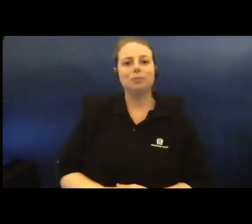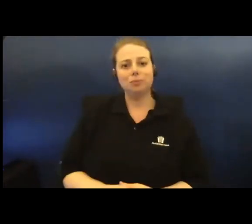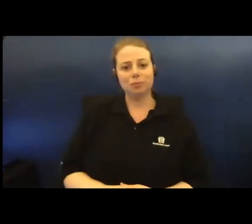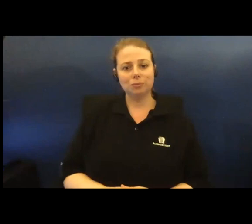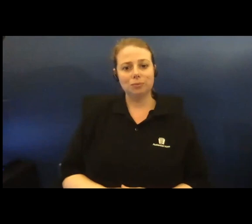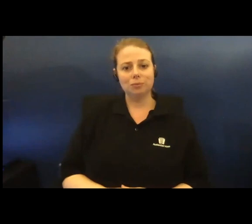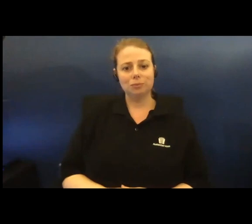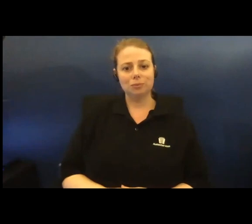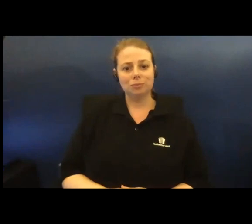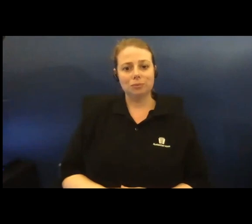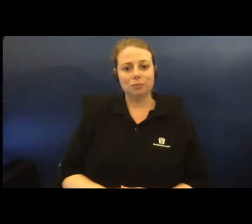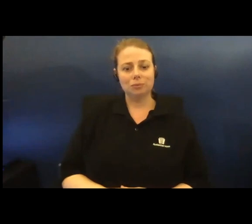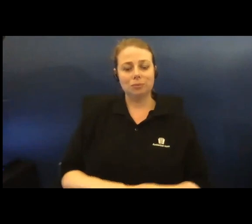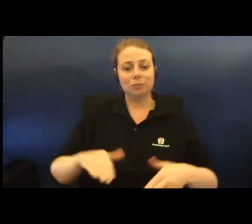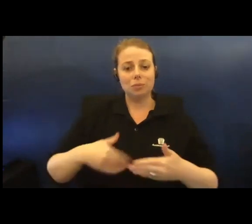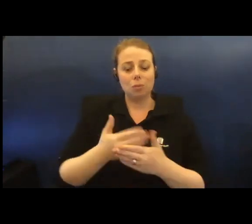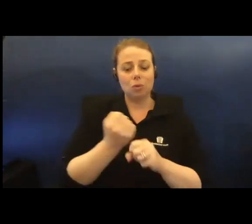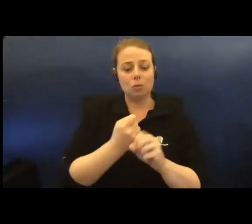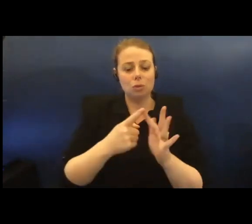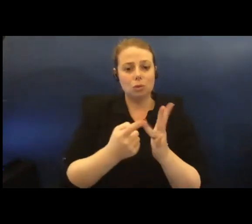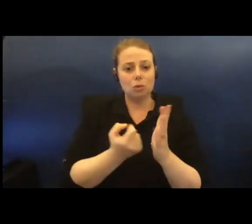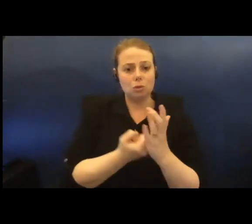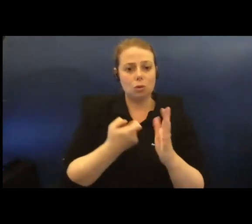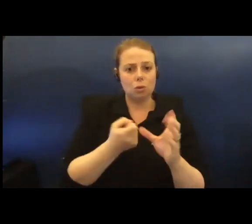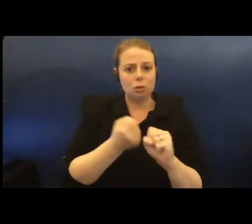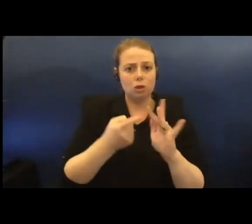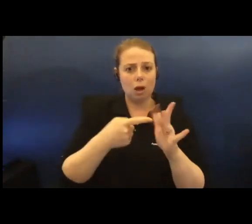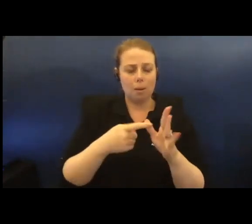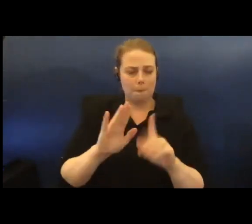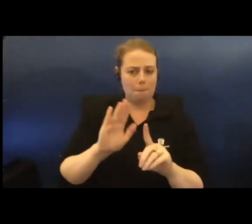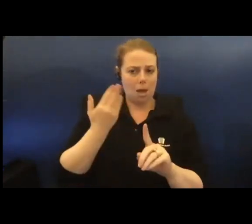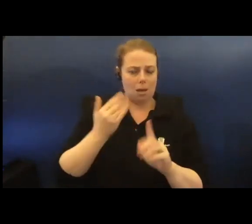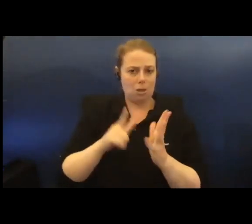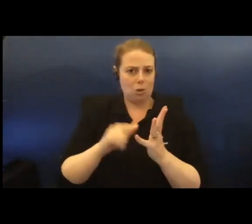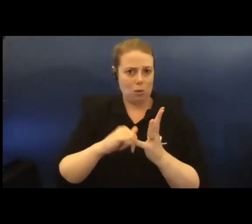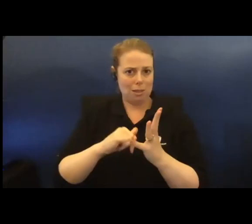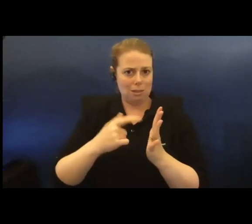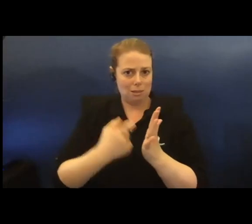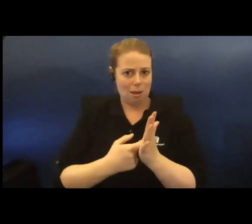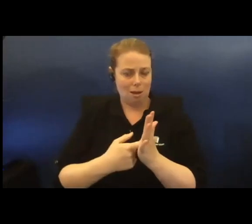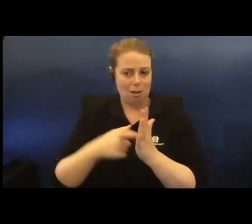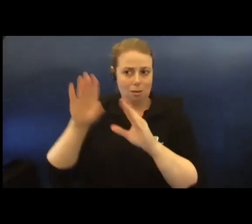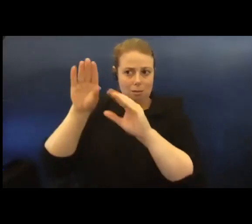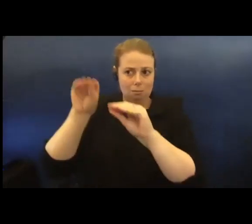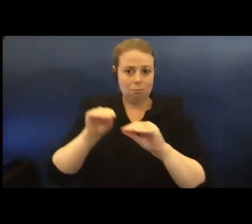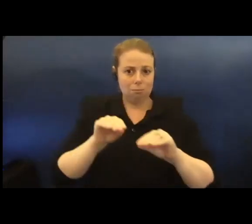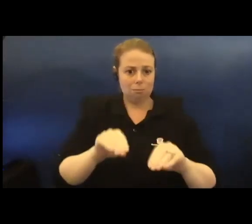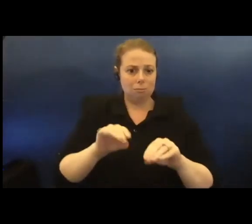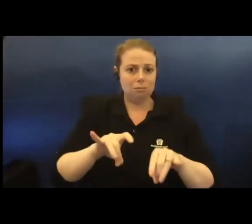Born in Georgia, the former USSR in 1976, and migrating to Australia in 1996,